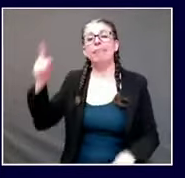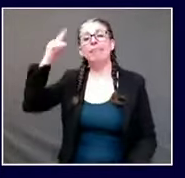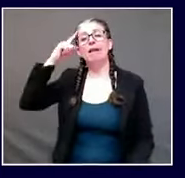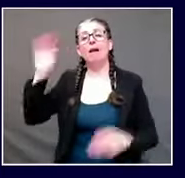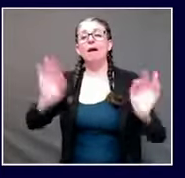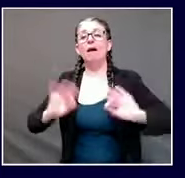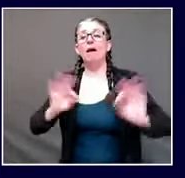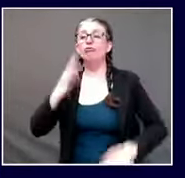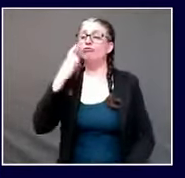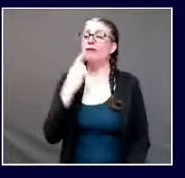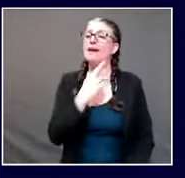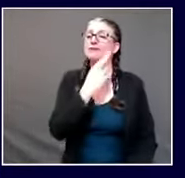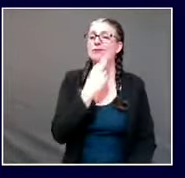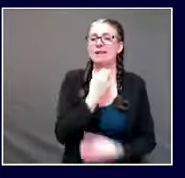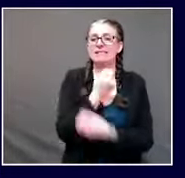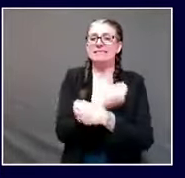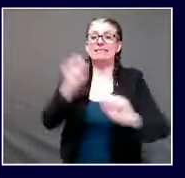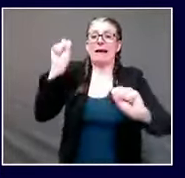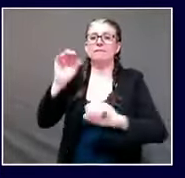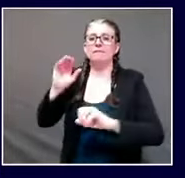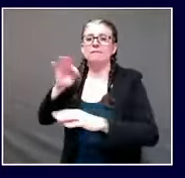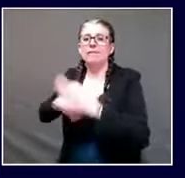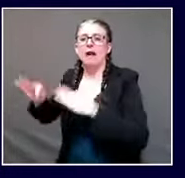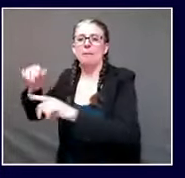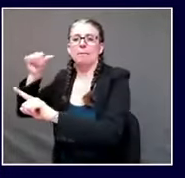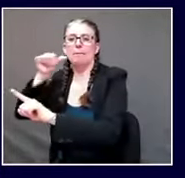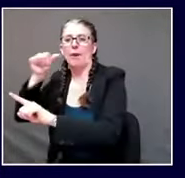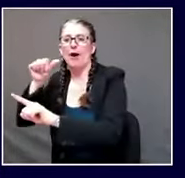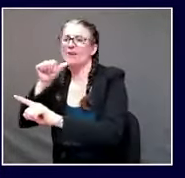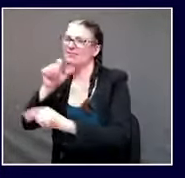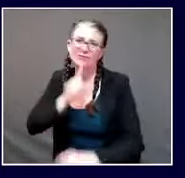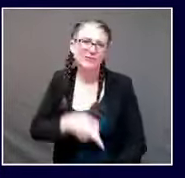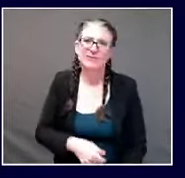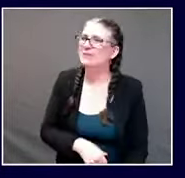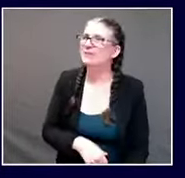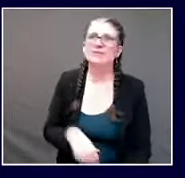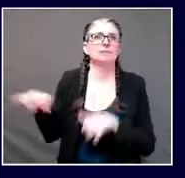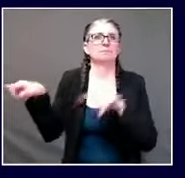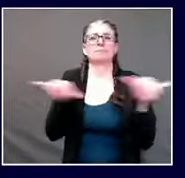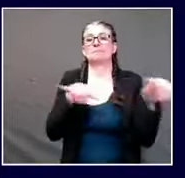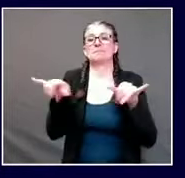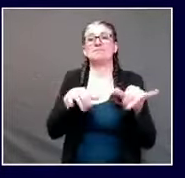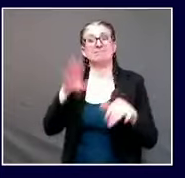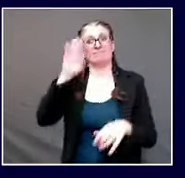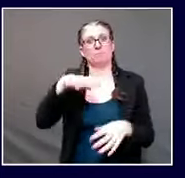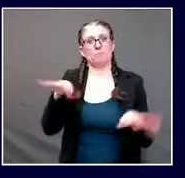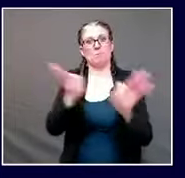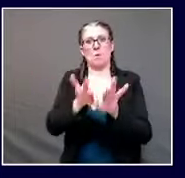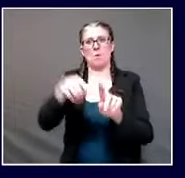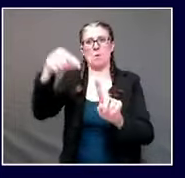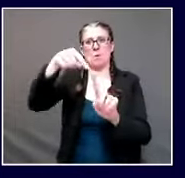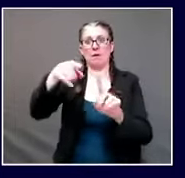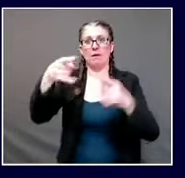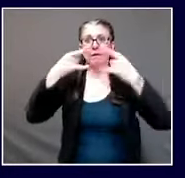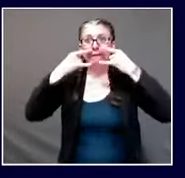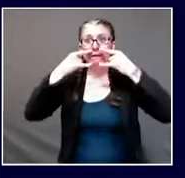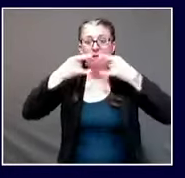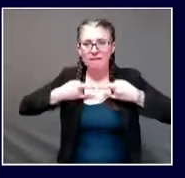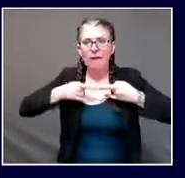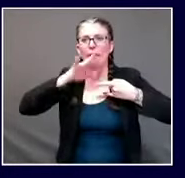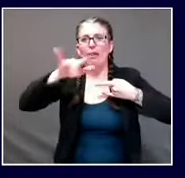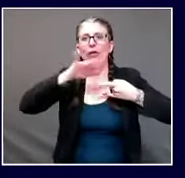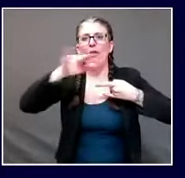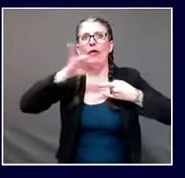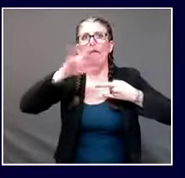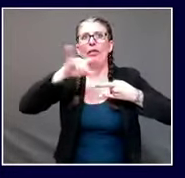venue that you don't have to wear a mask and you don't have to keep your distance when in fact it's all the more important to do so and steve i i